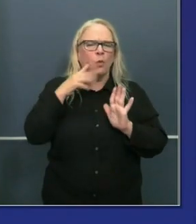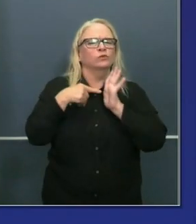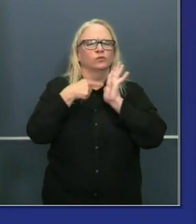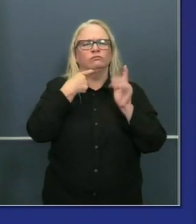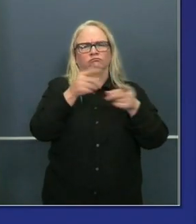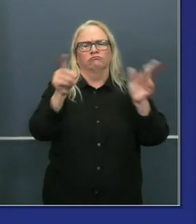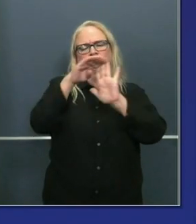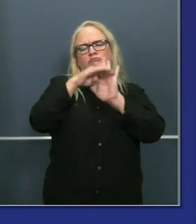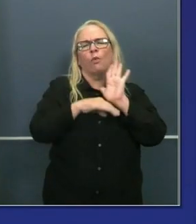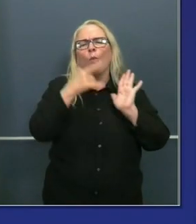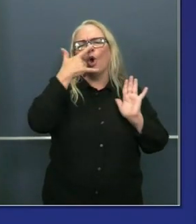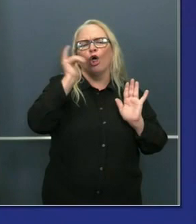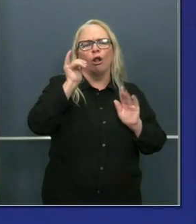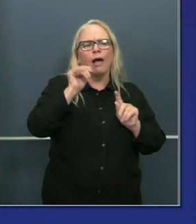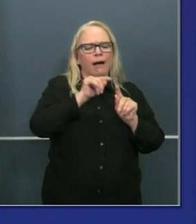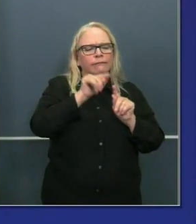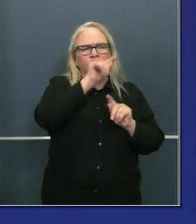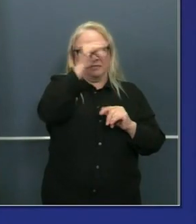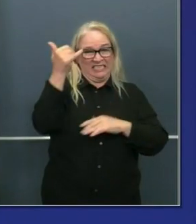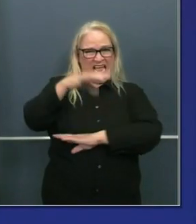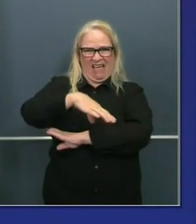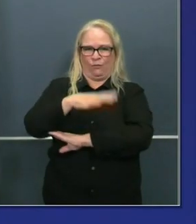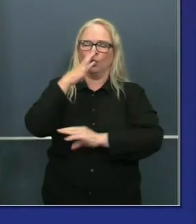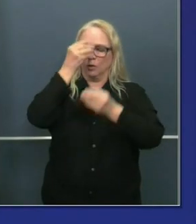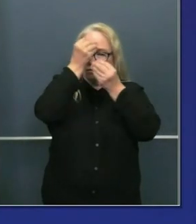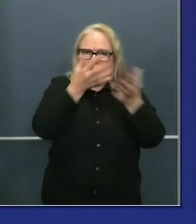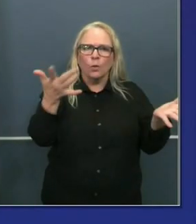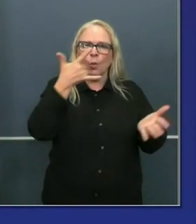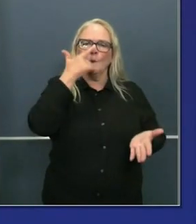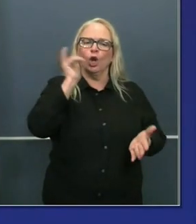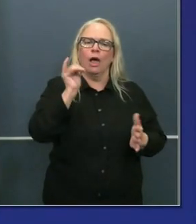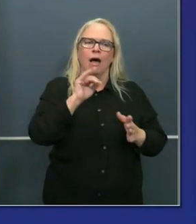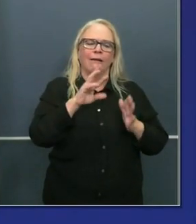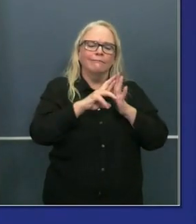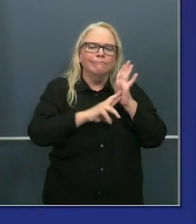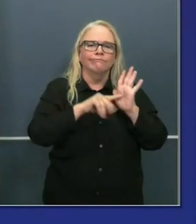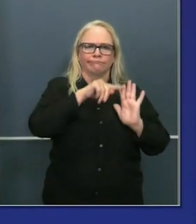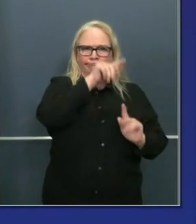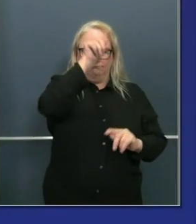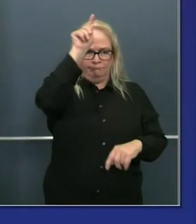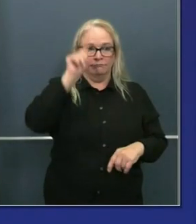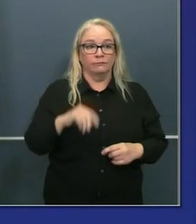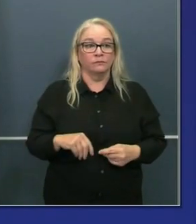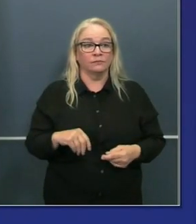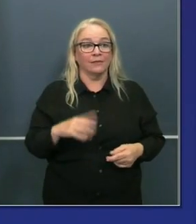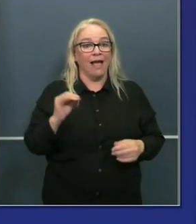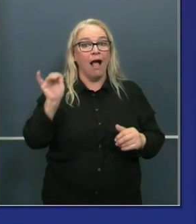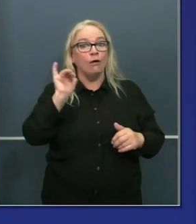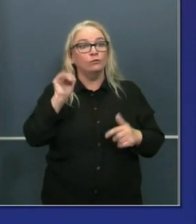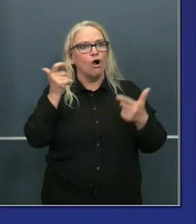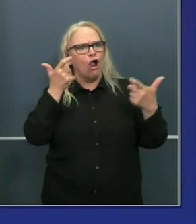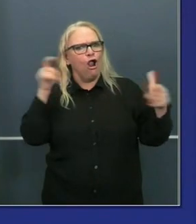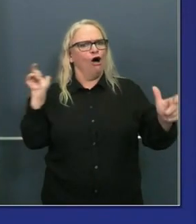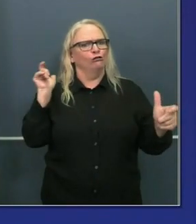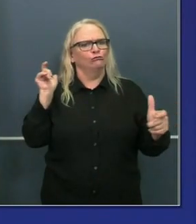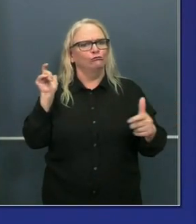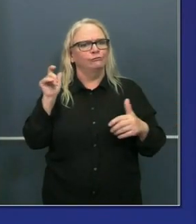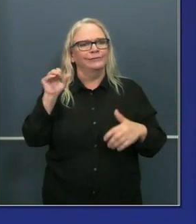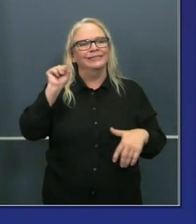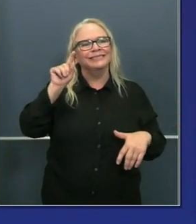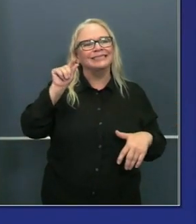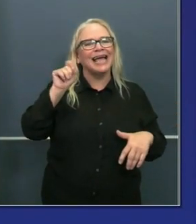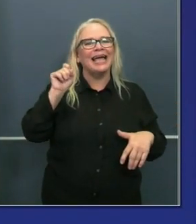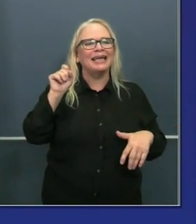consideration of modifications on some of our larger state parks where we've seen increased activity where people